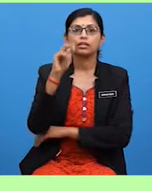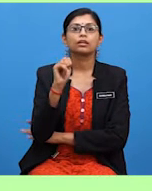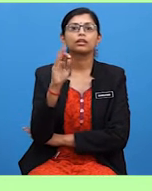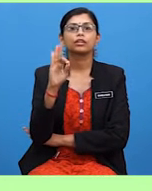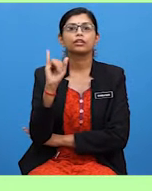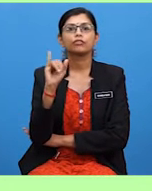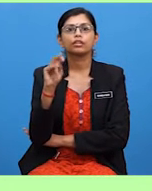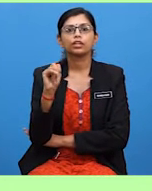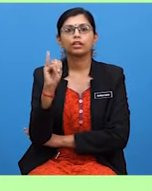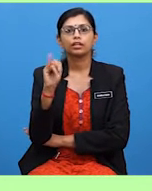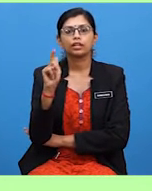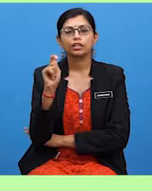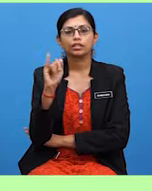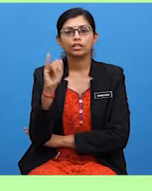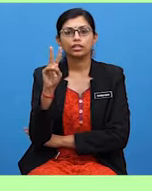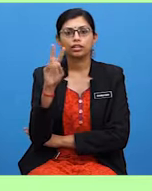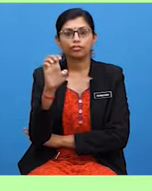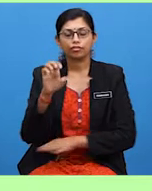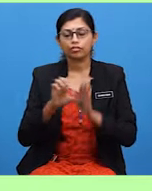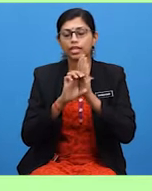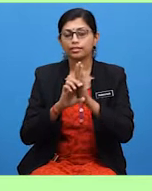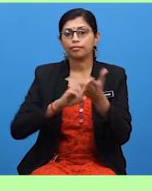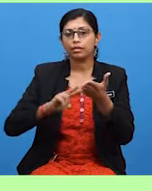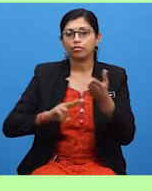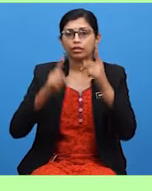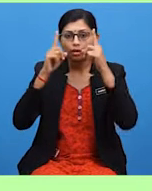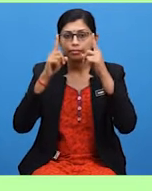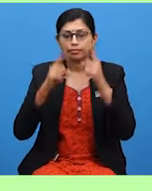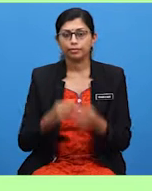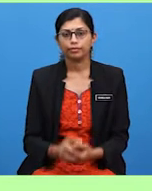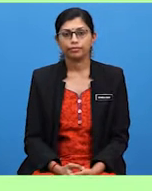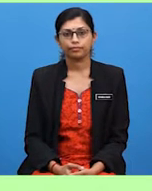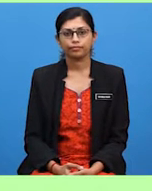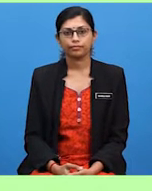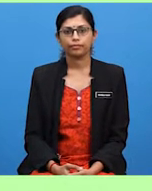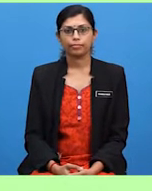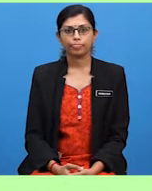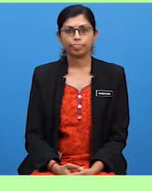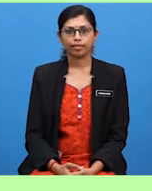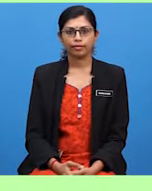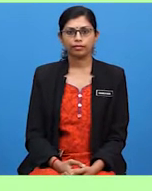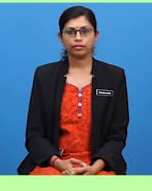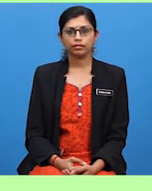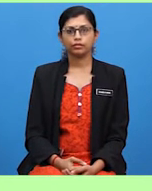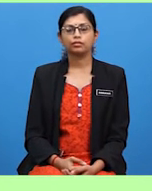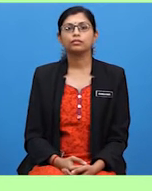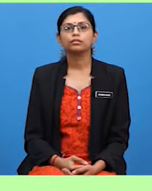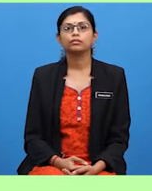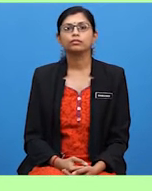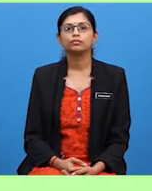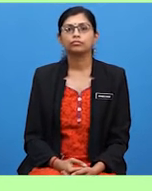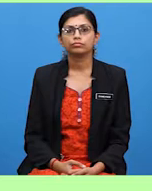For example, I'd rather help animals. We use I'd prefer